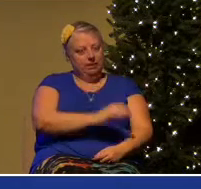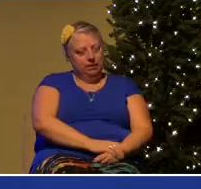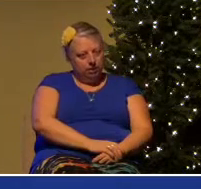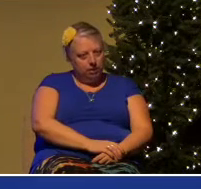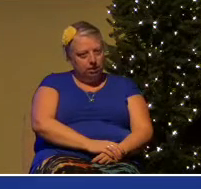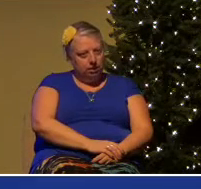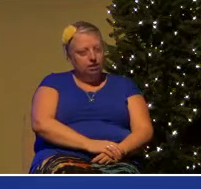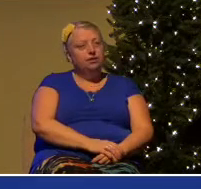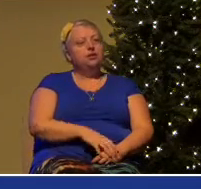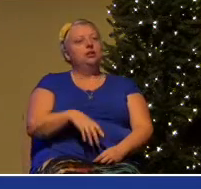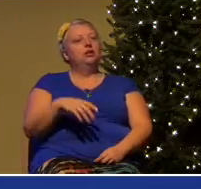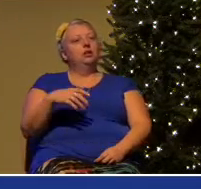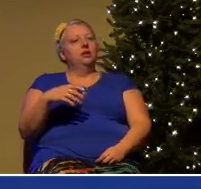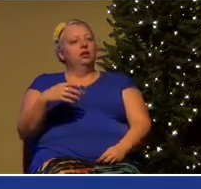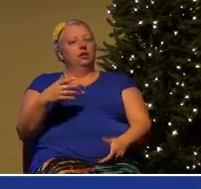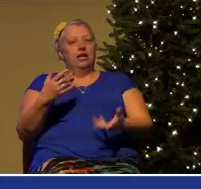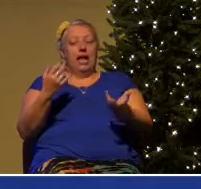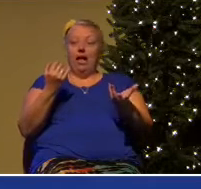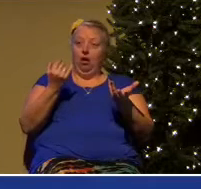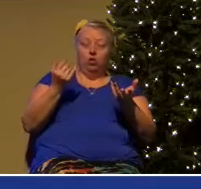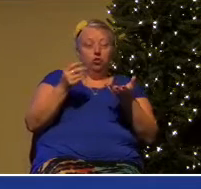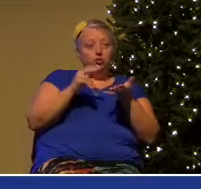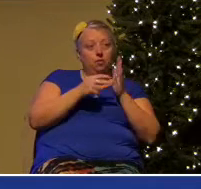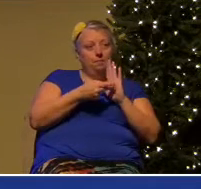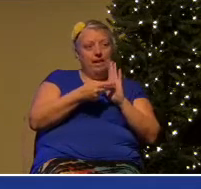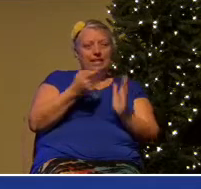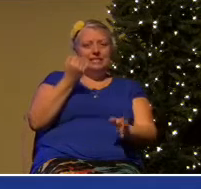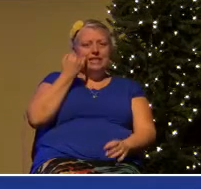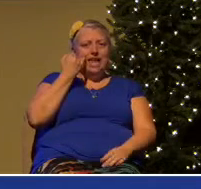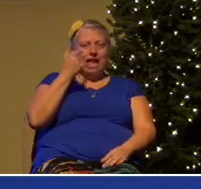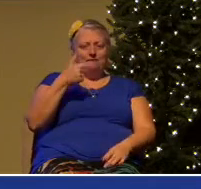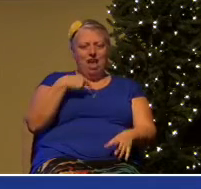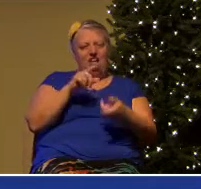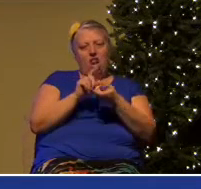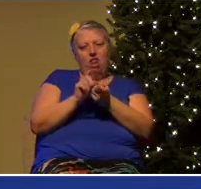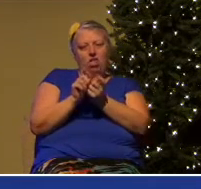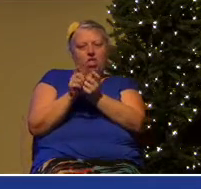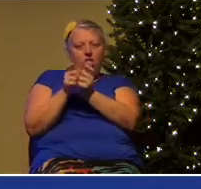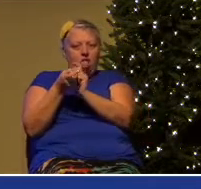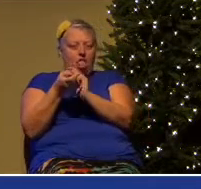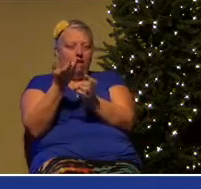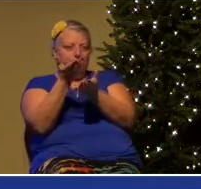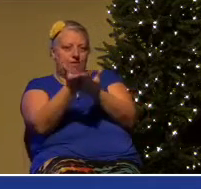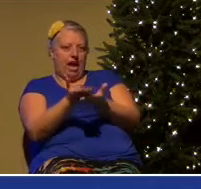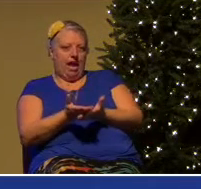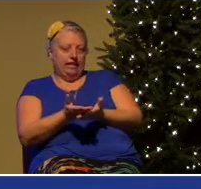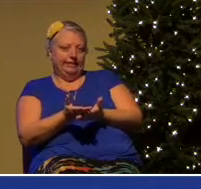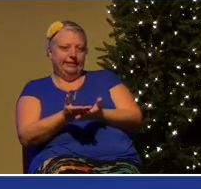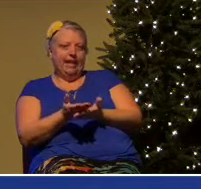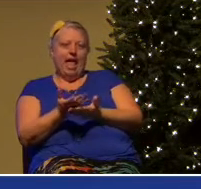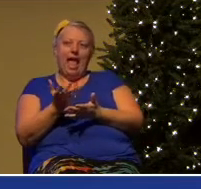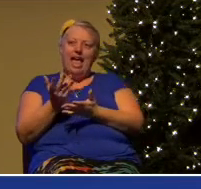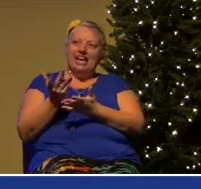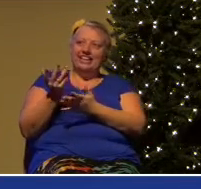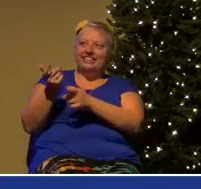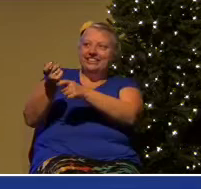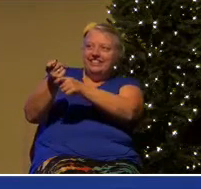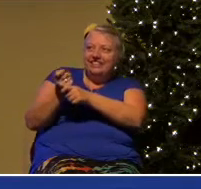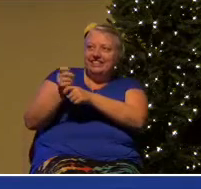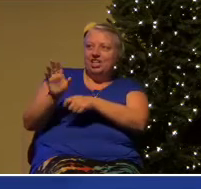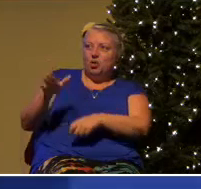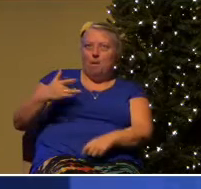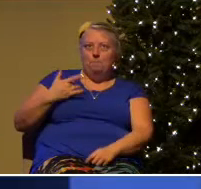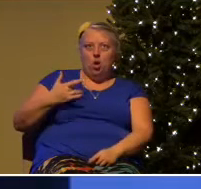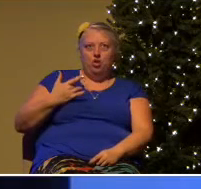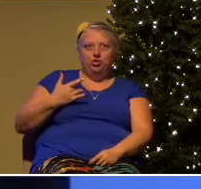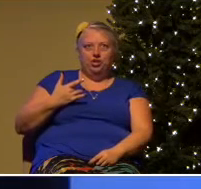twisting of the facts, then I will use that to accomplish my purposes. I don't know how many of you have seen this